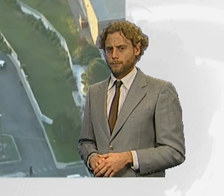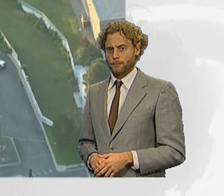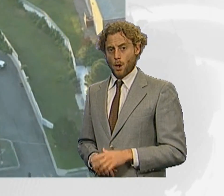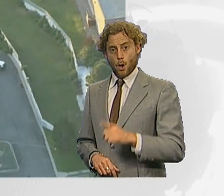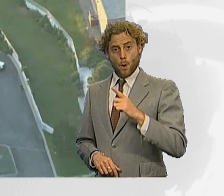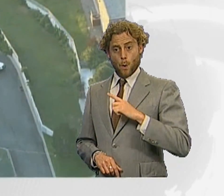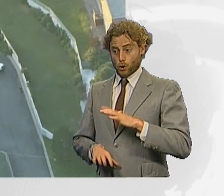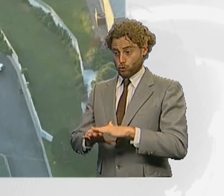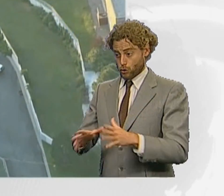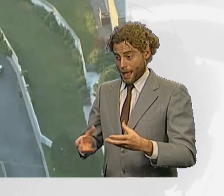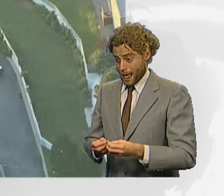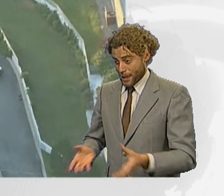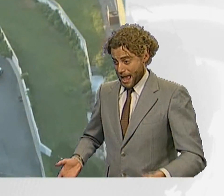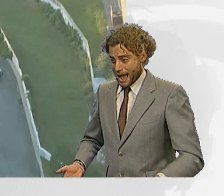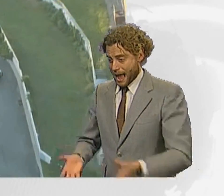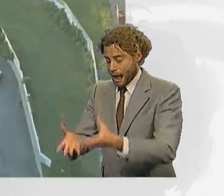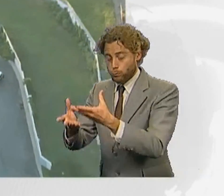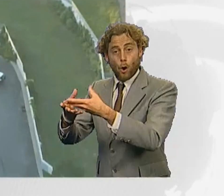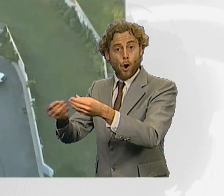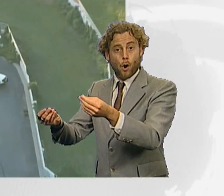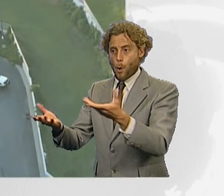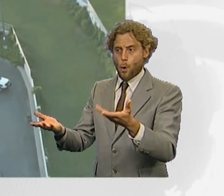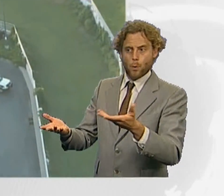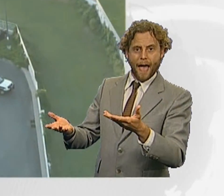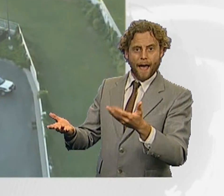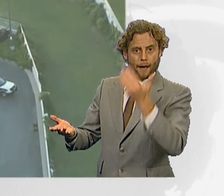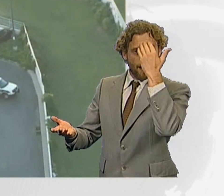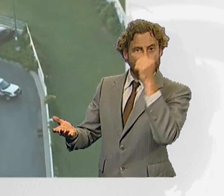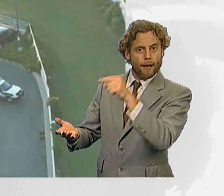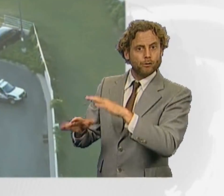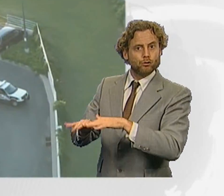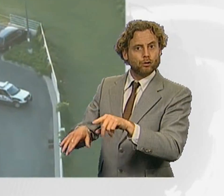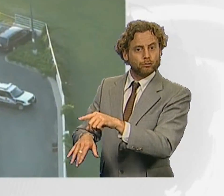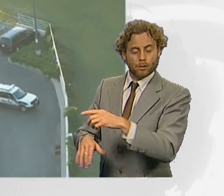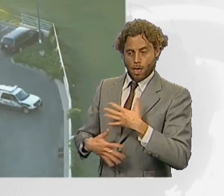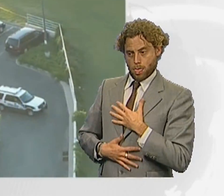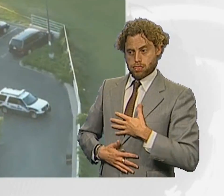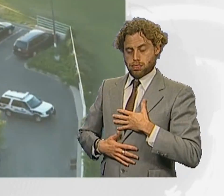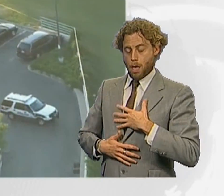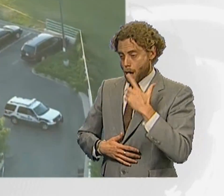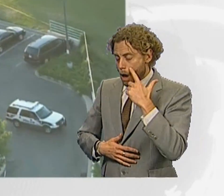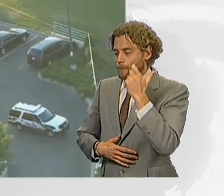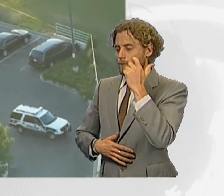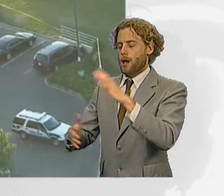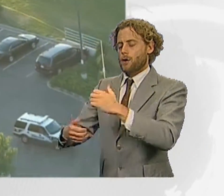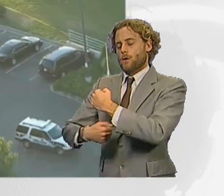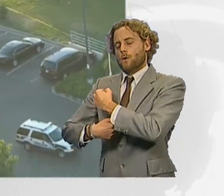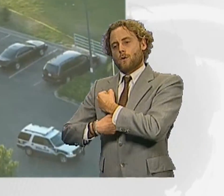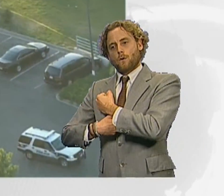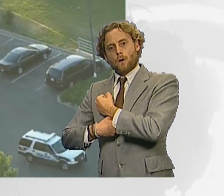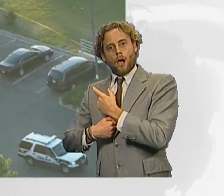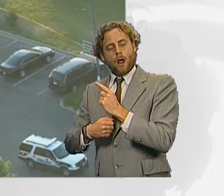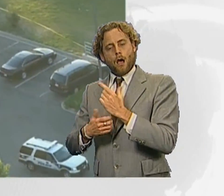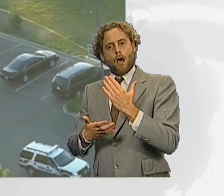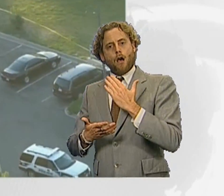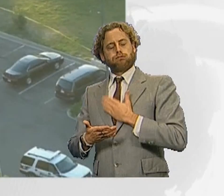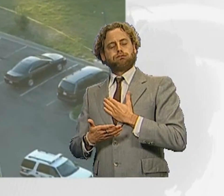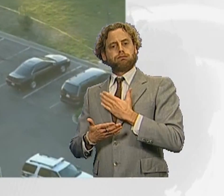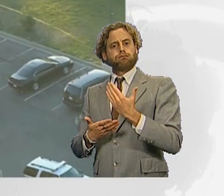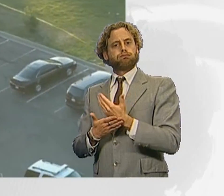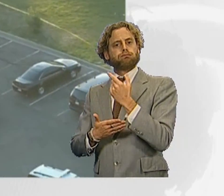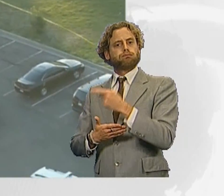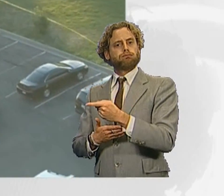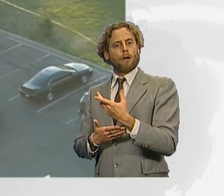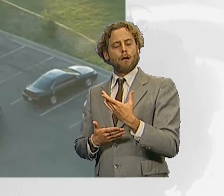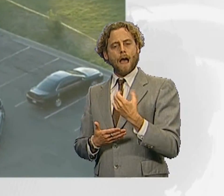your children and something like that is very devastating. And then to be reunited with the children, and